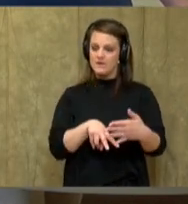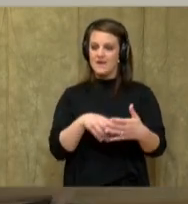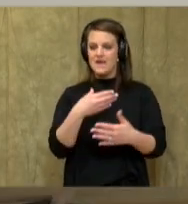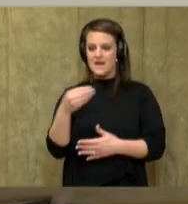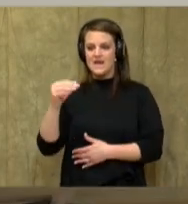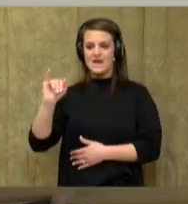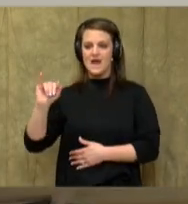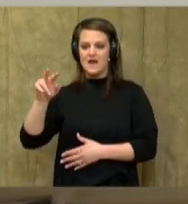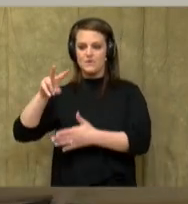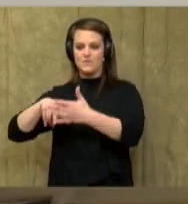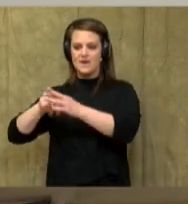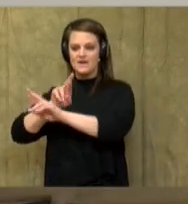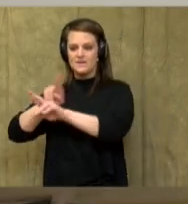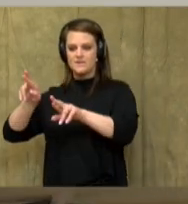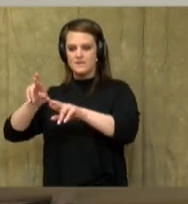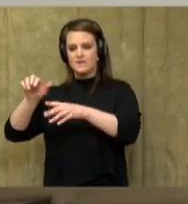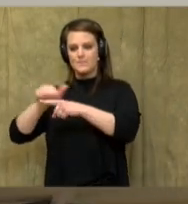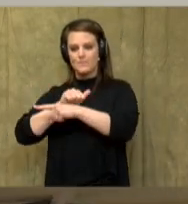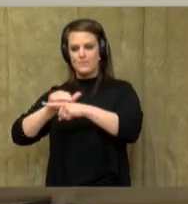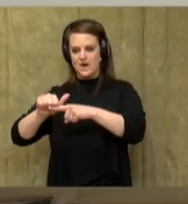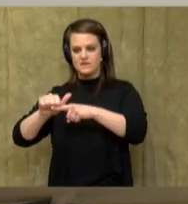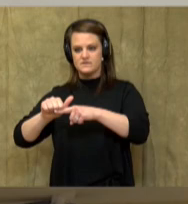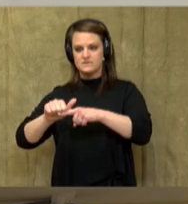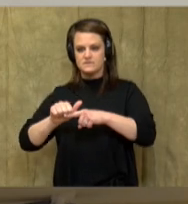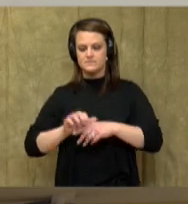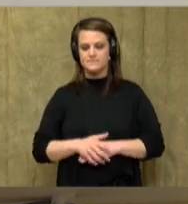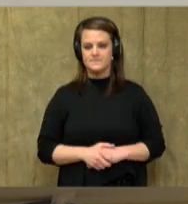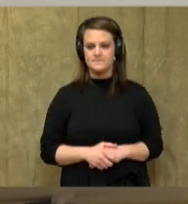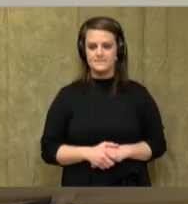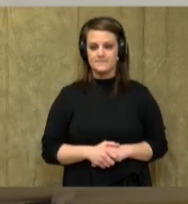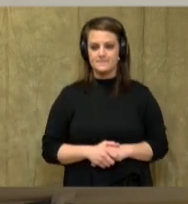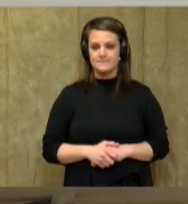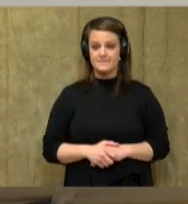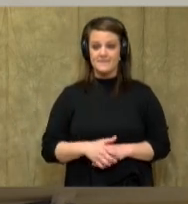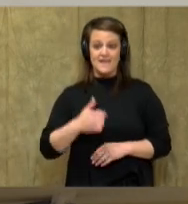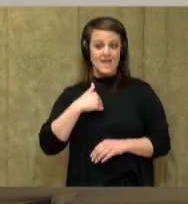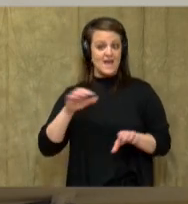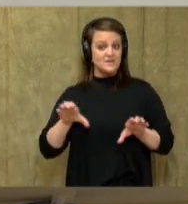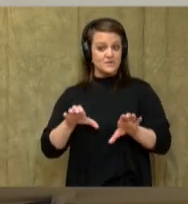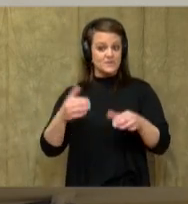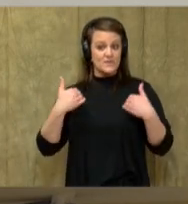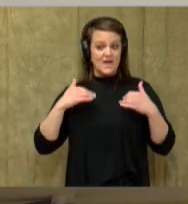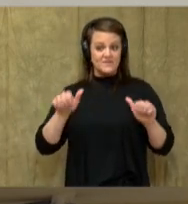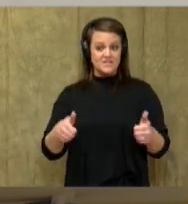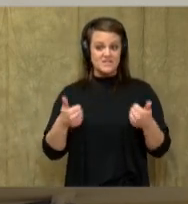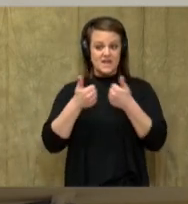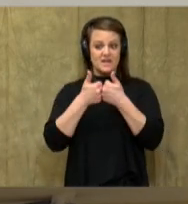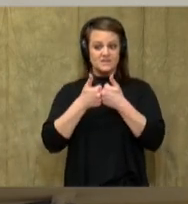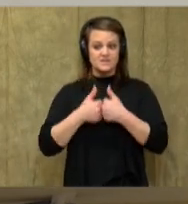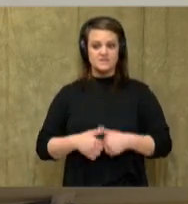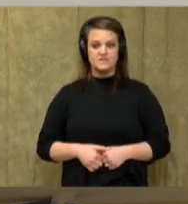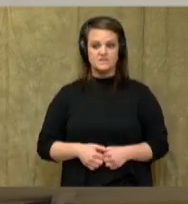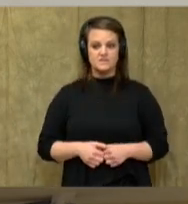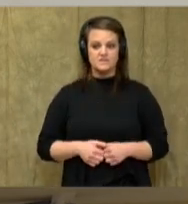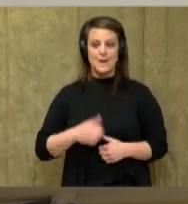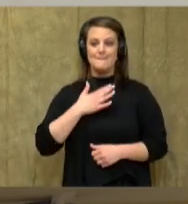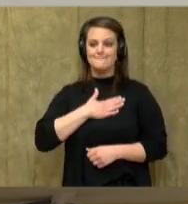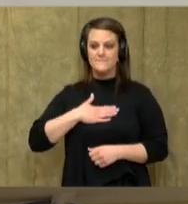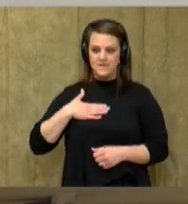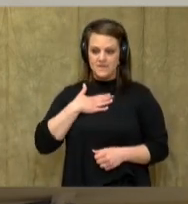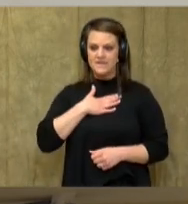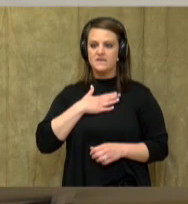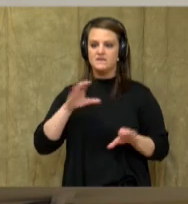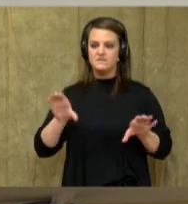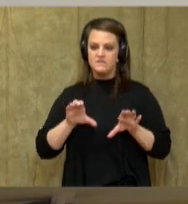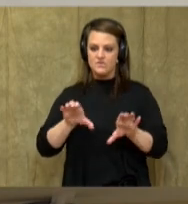-Ready practice each day and or week. I do have a challenge for you. Please do